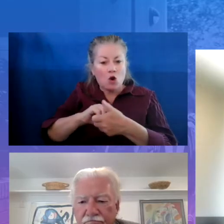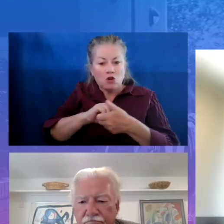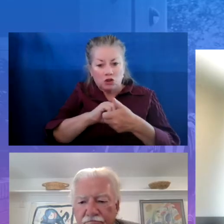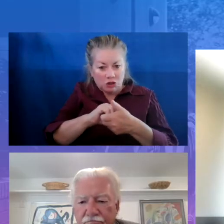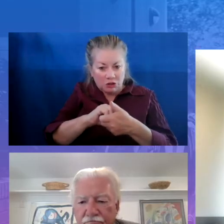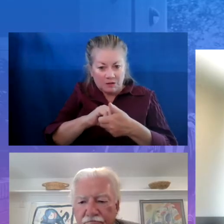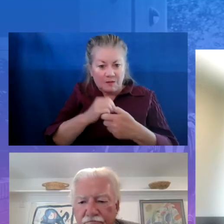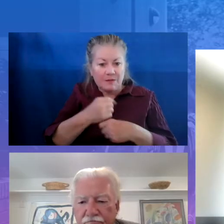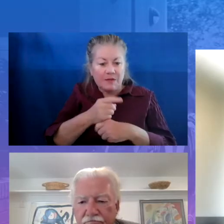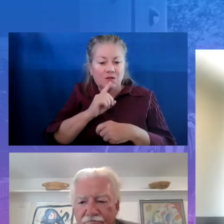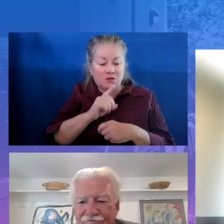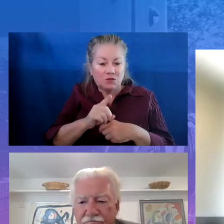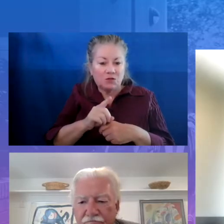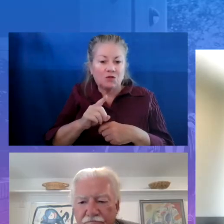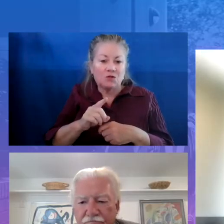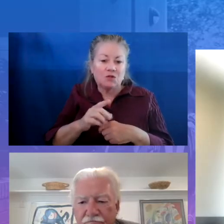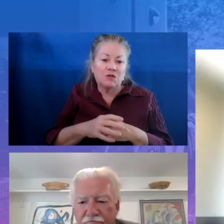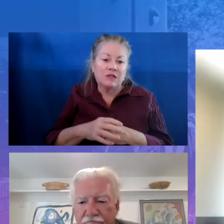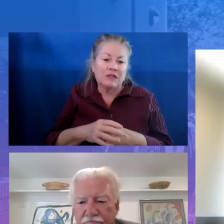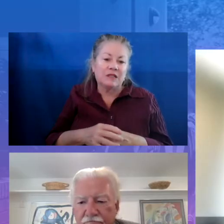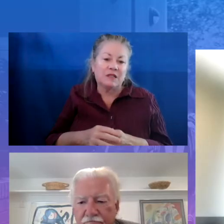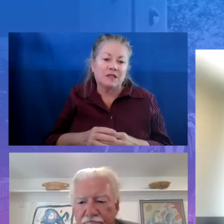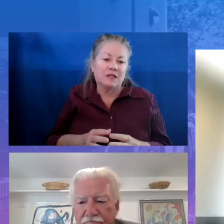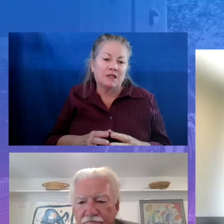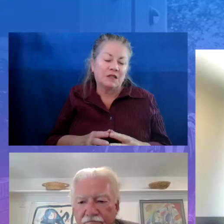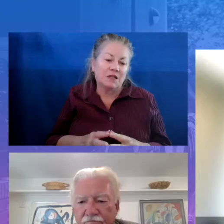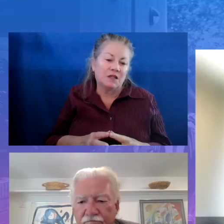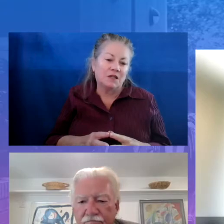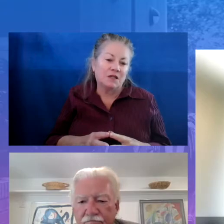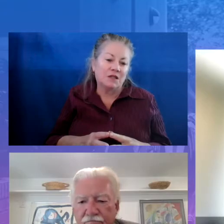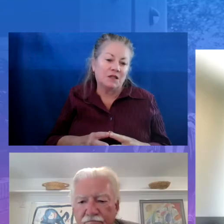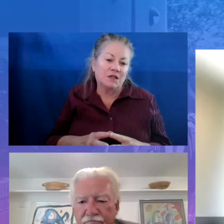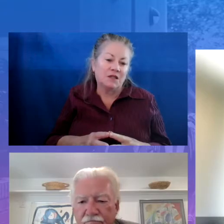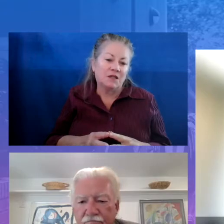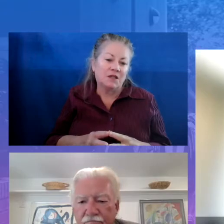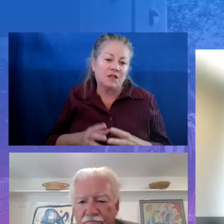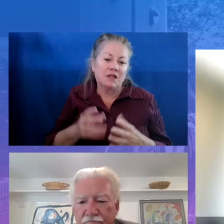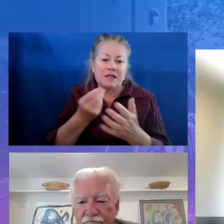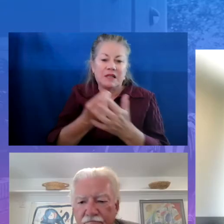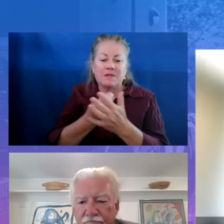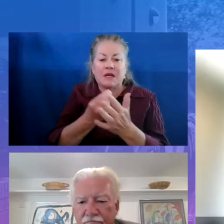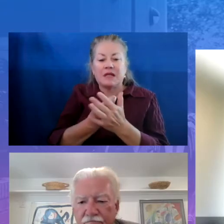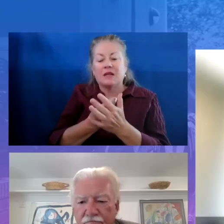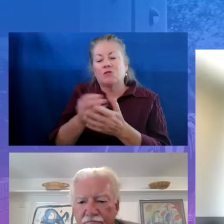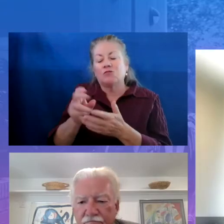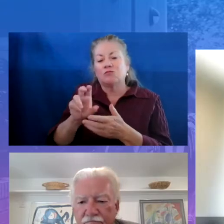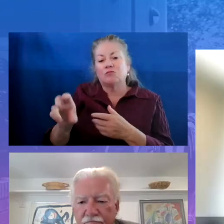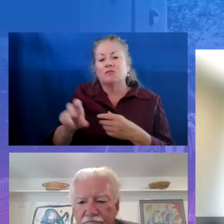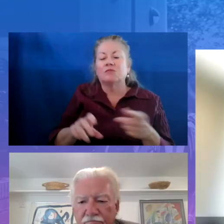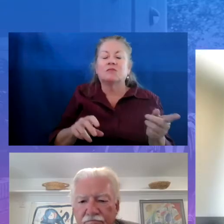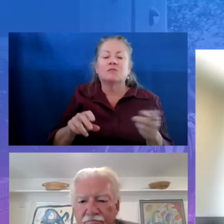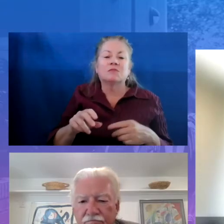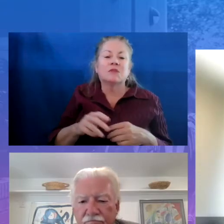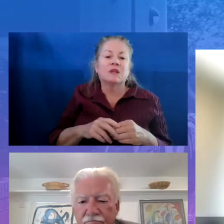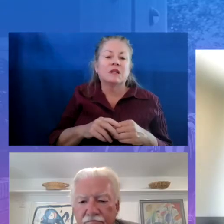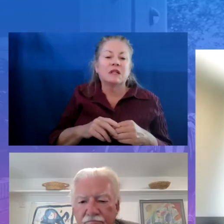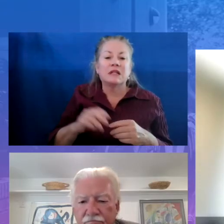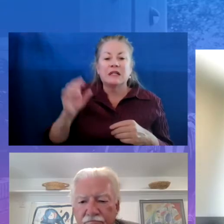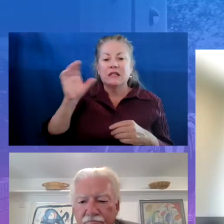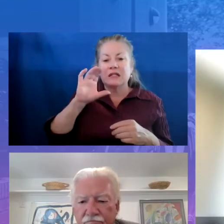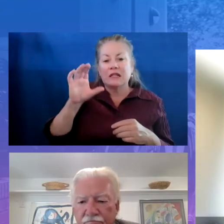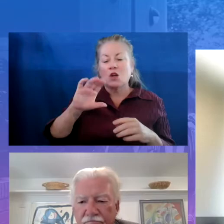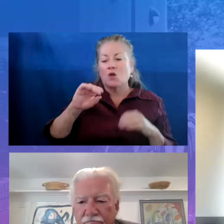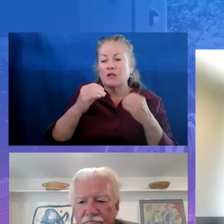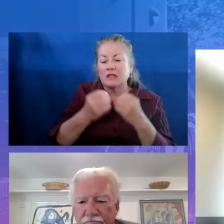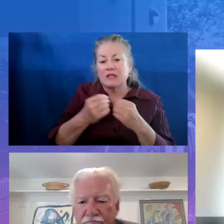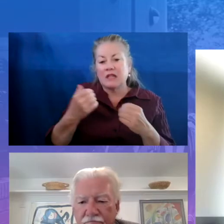amplify your mission and your purpose. And then seek out organizations that have similar purposes. You know, if it's about